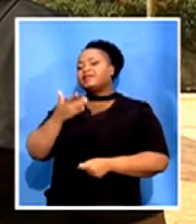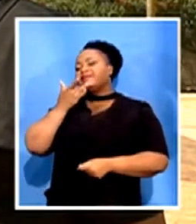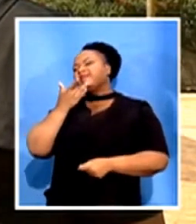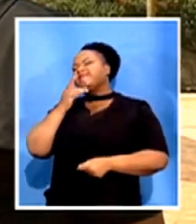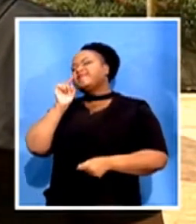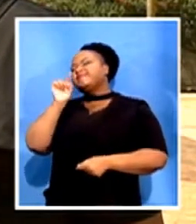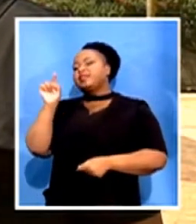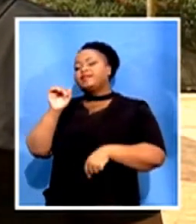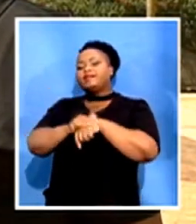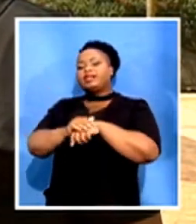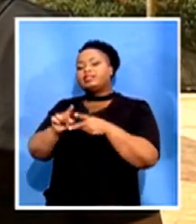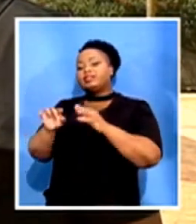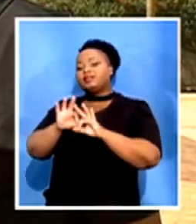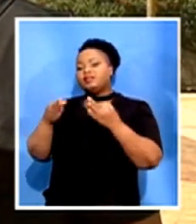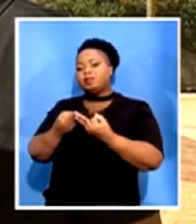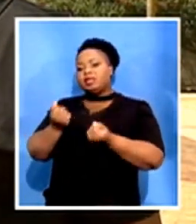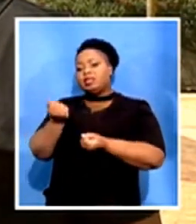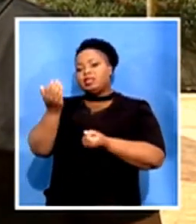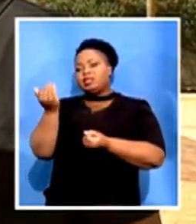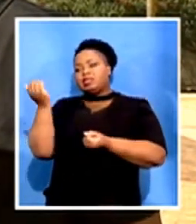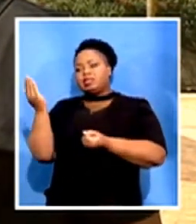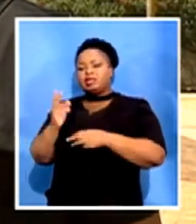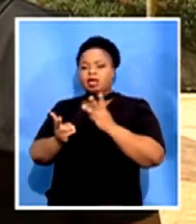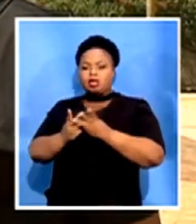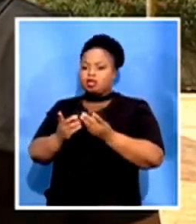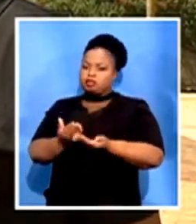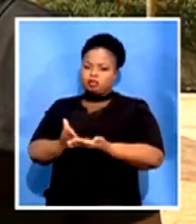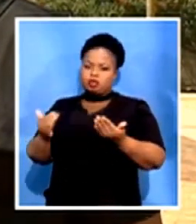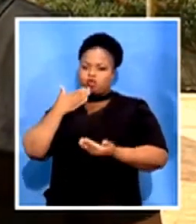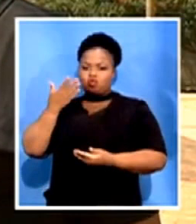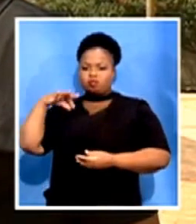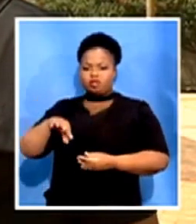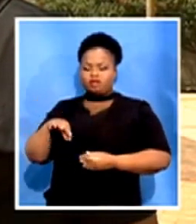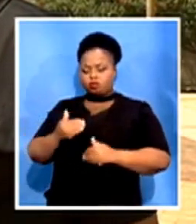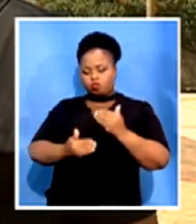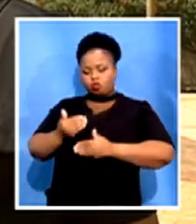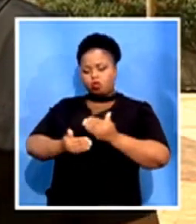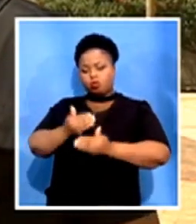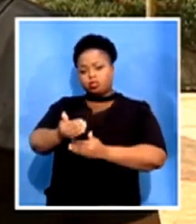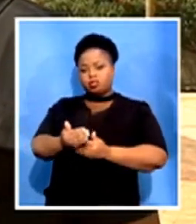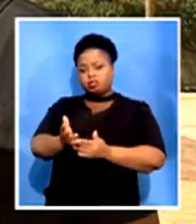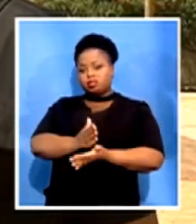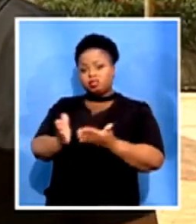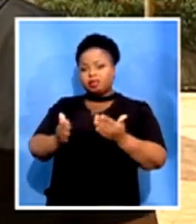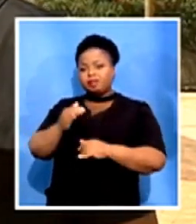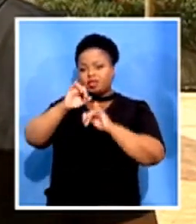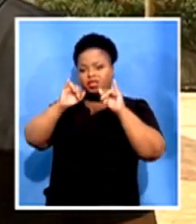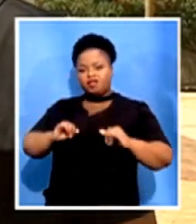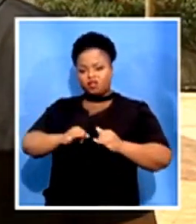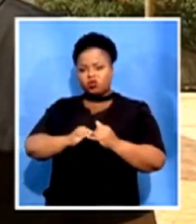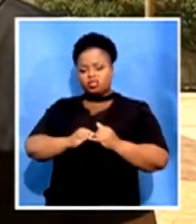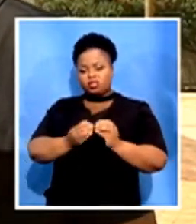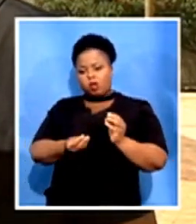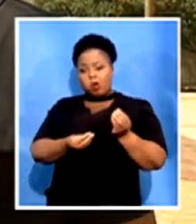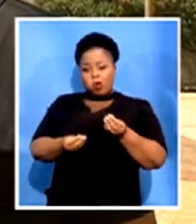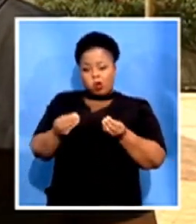indication that most of those processes or those invoices were inflated much higher than what the